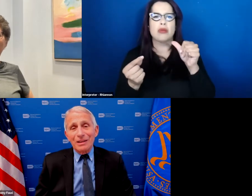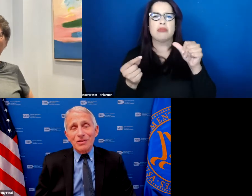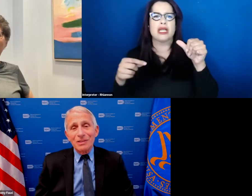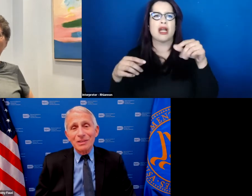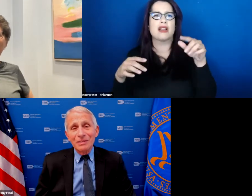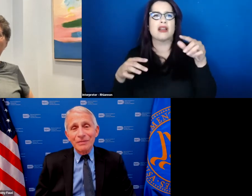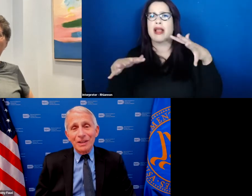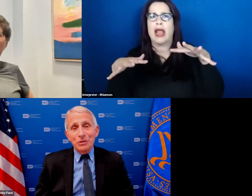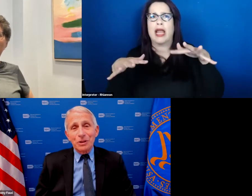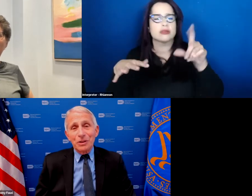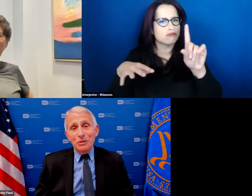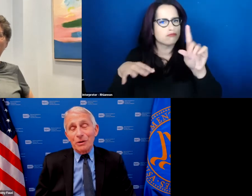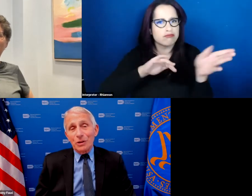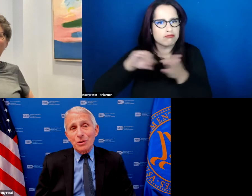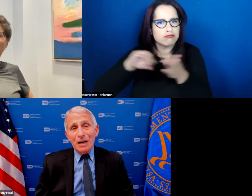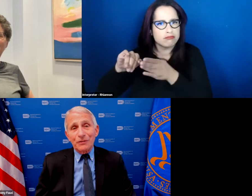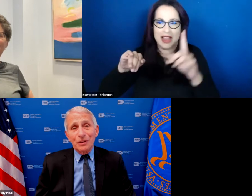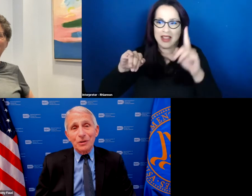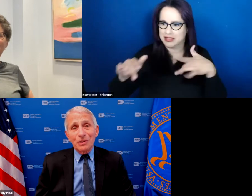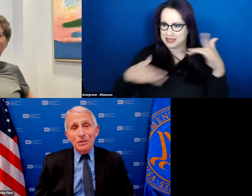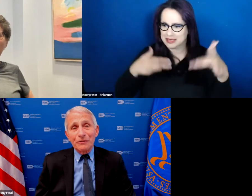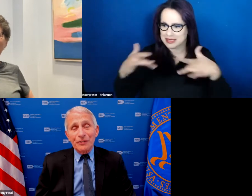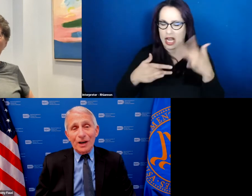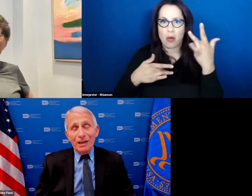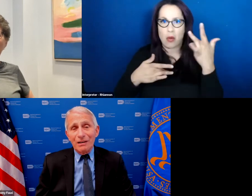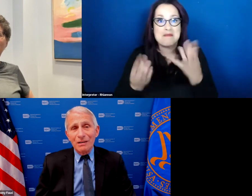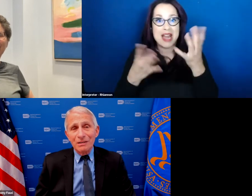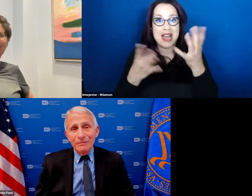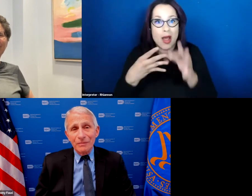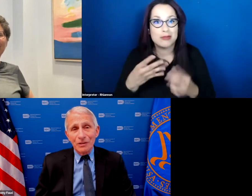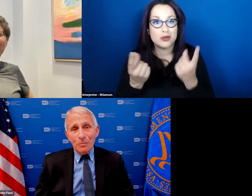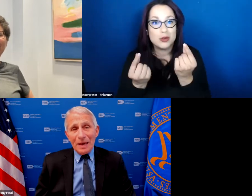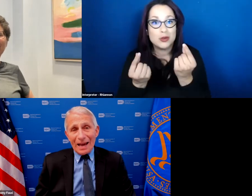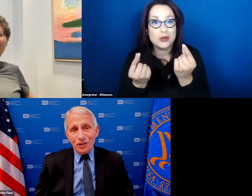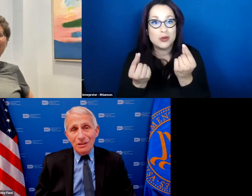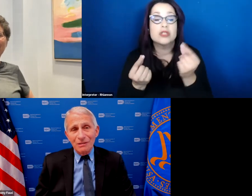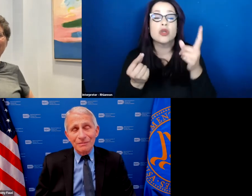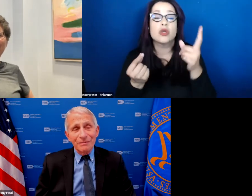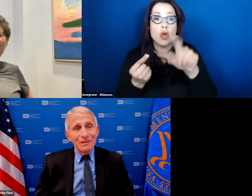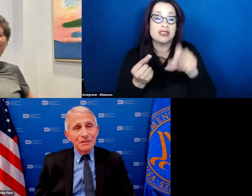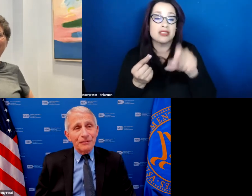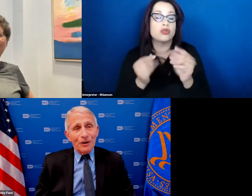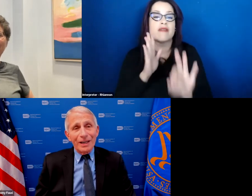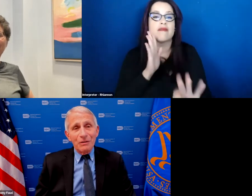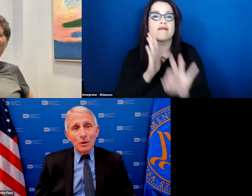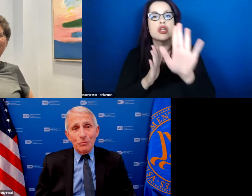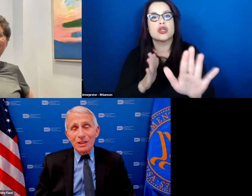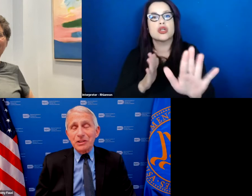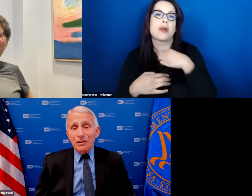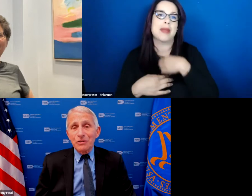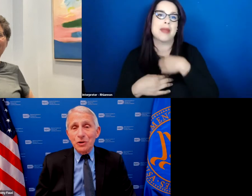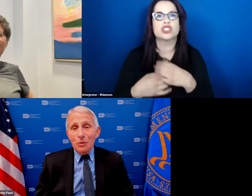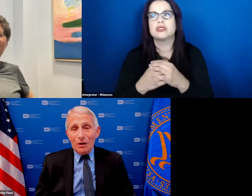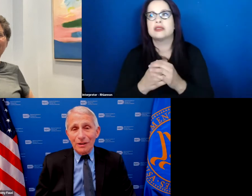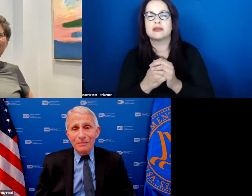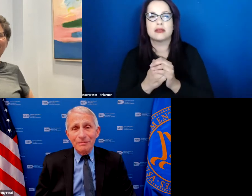many things that you can do and what you have to do is to find your passion find what really